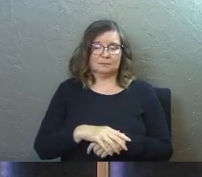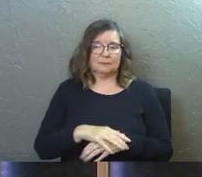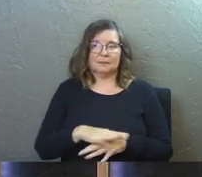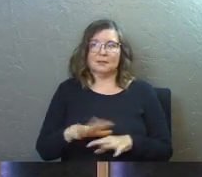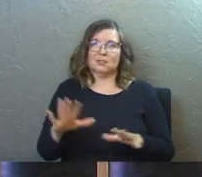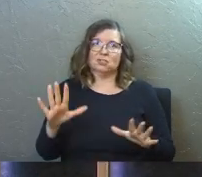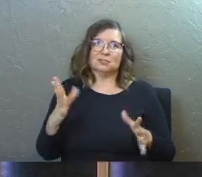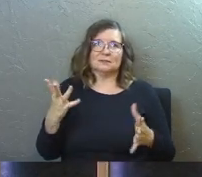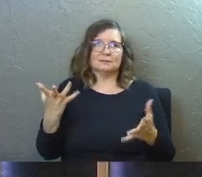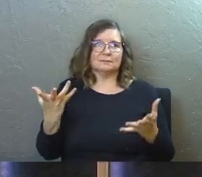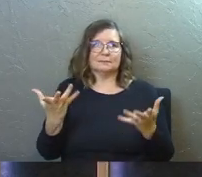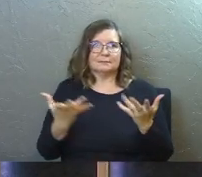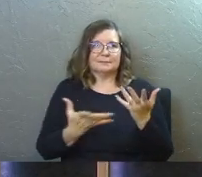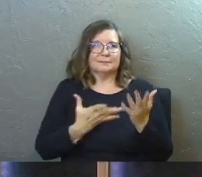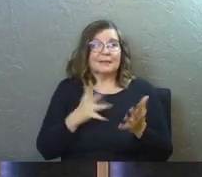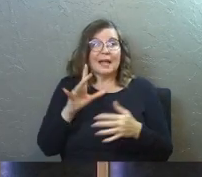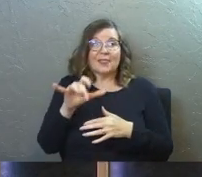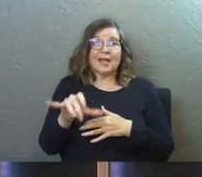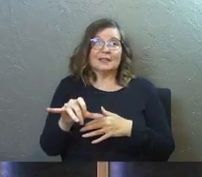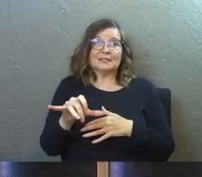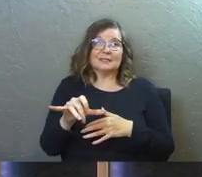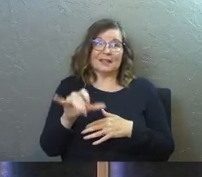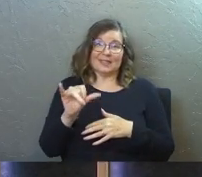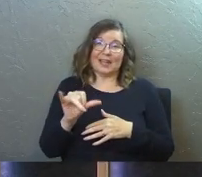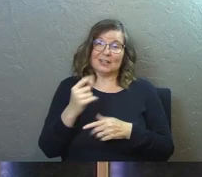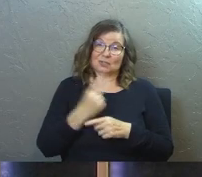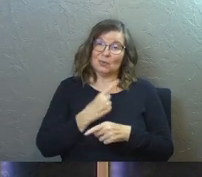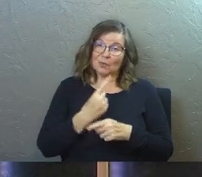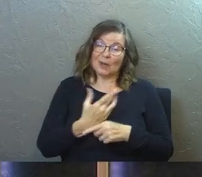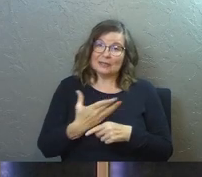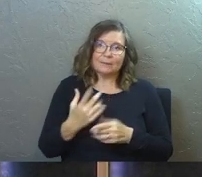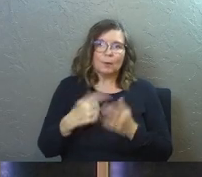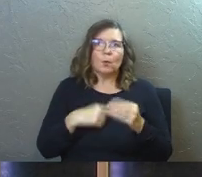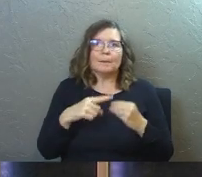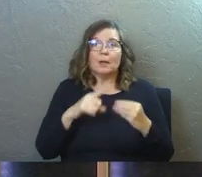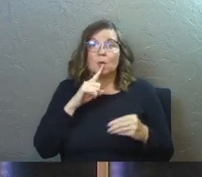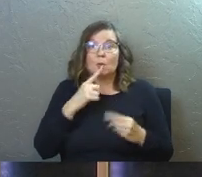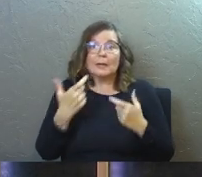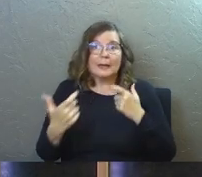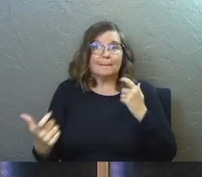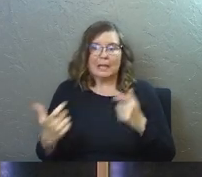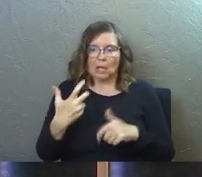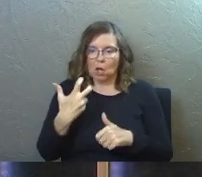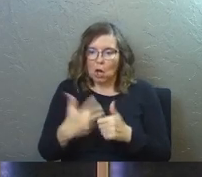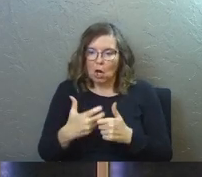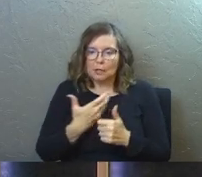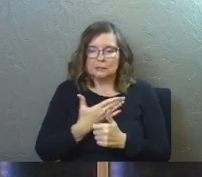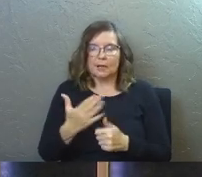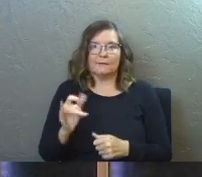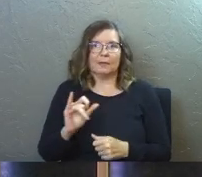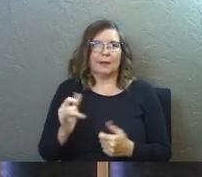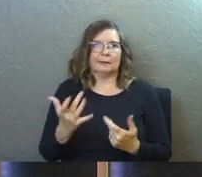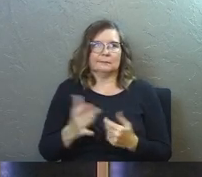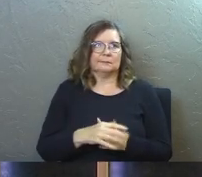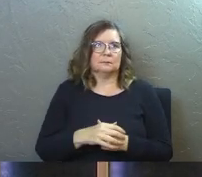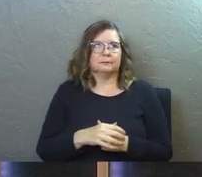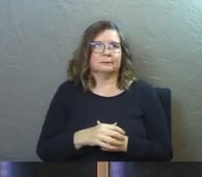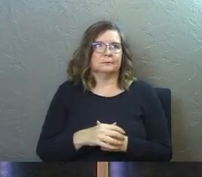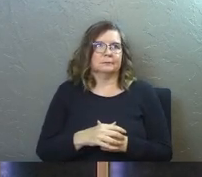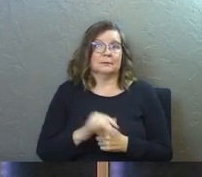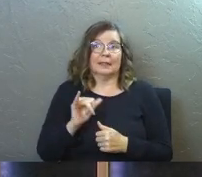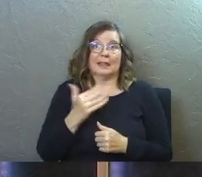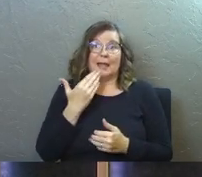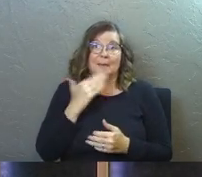It's just, and that's, that's the regular stuff. Like what about the really big, hard, hard stuff? Like that